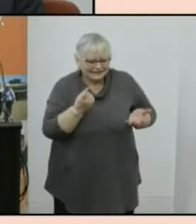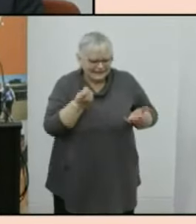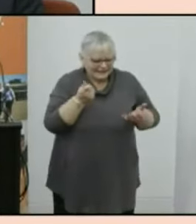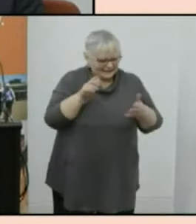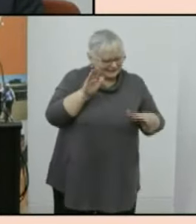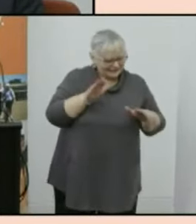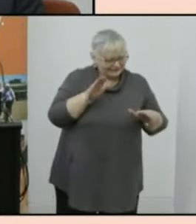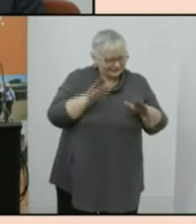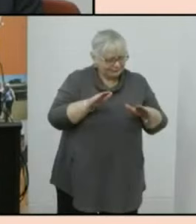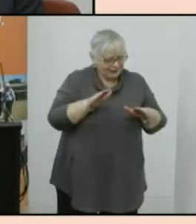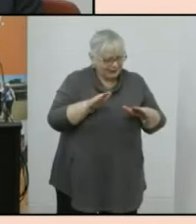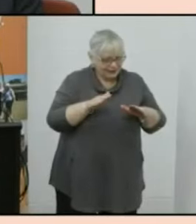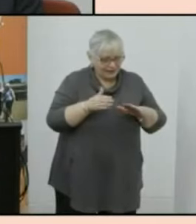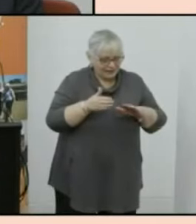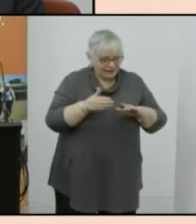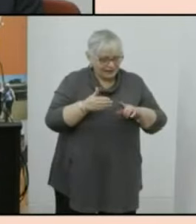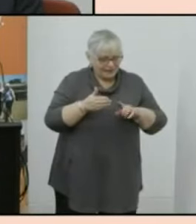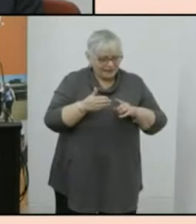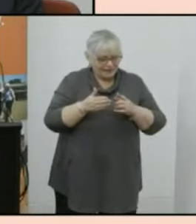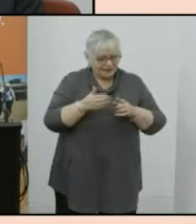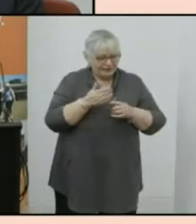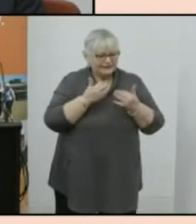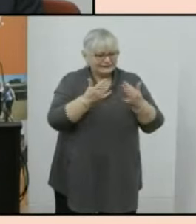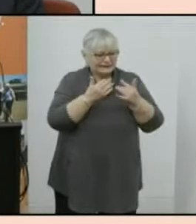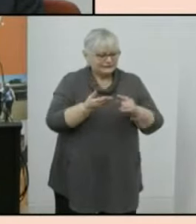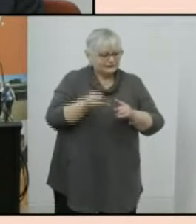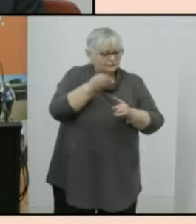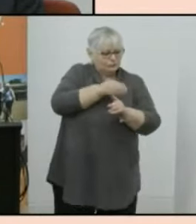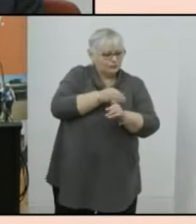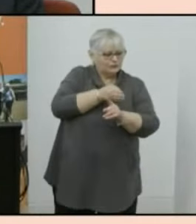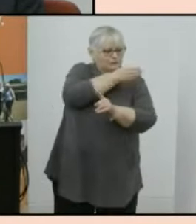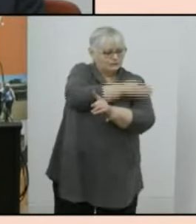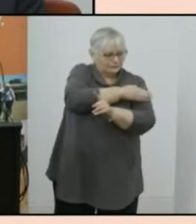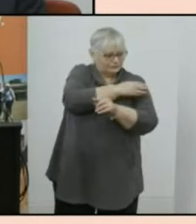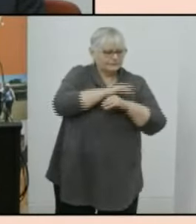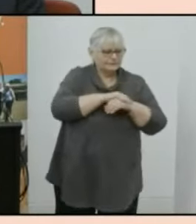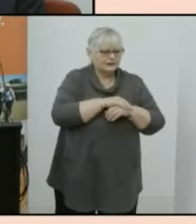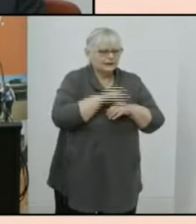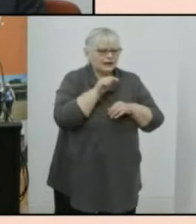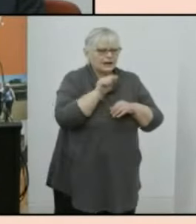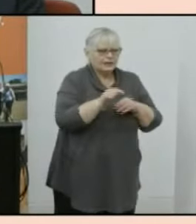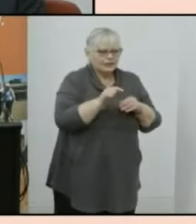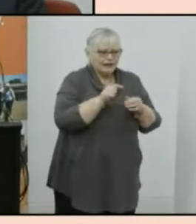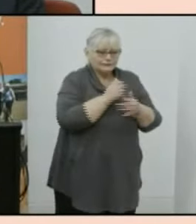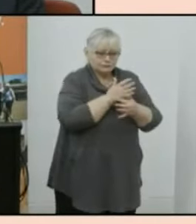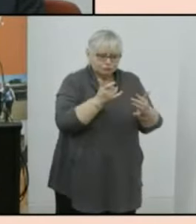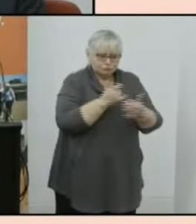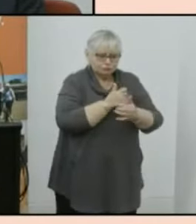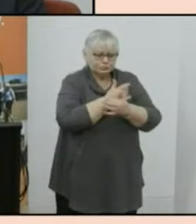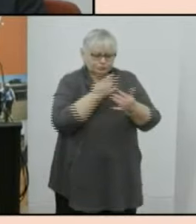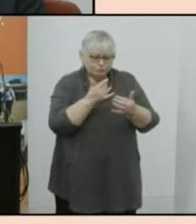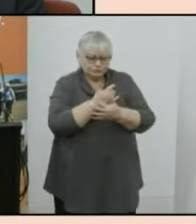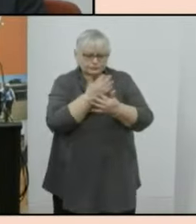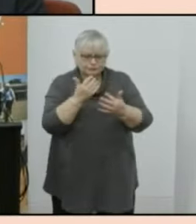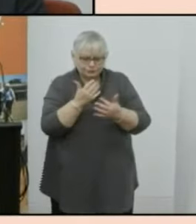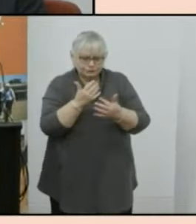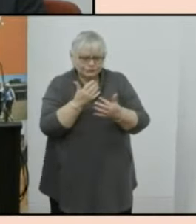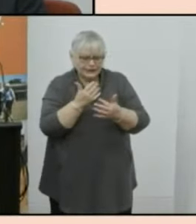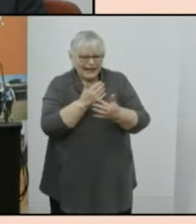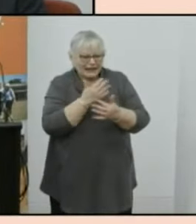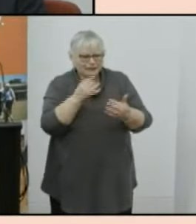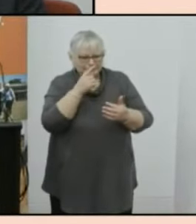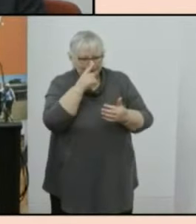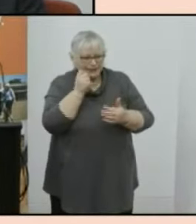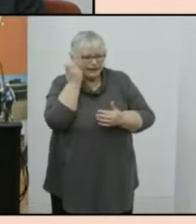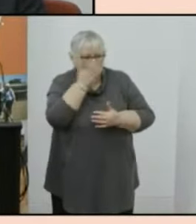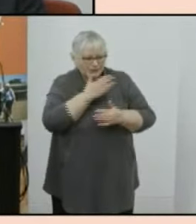pattern uh in the previous two censuses and namely increases of that sort of order of magnitude in the number of Aboriginal and Torres